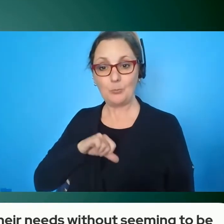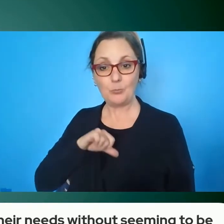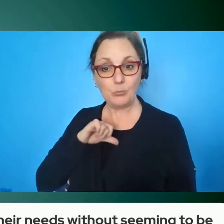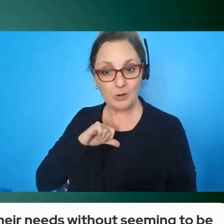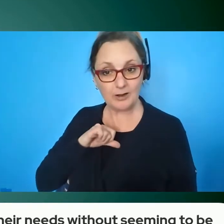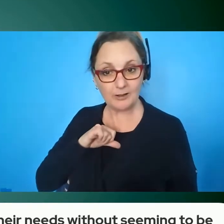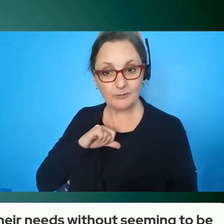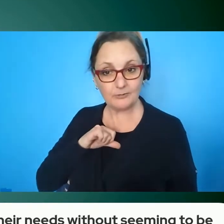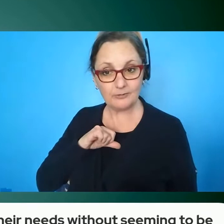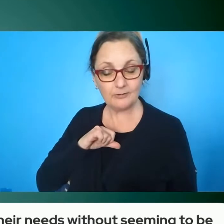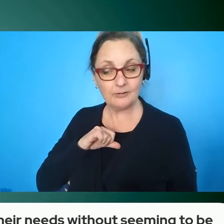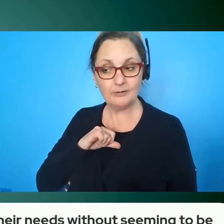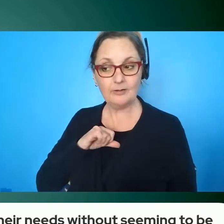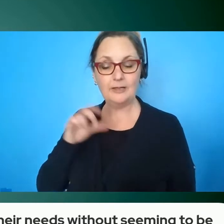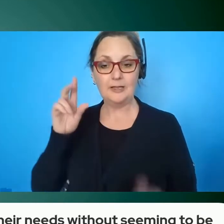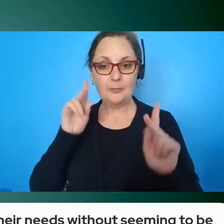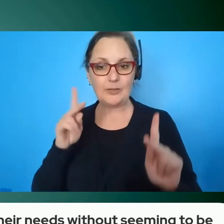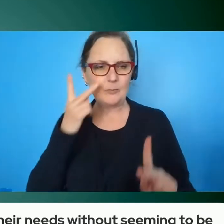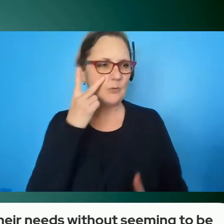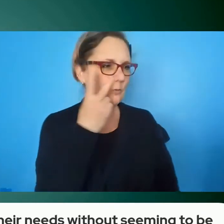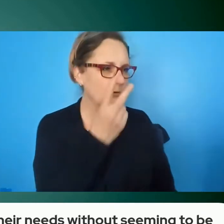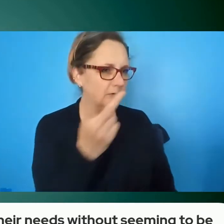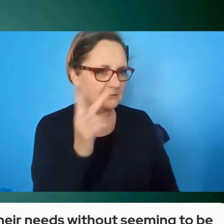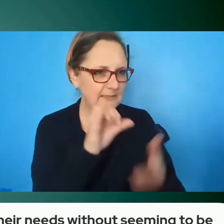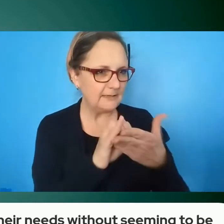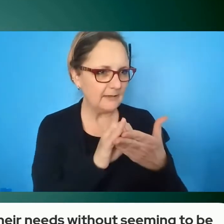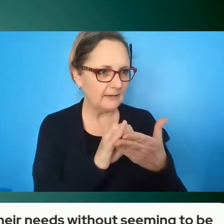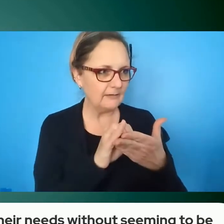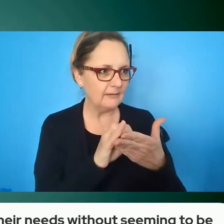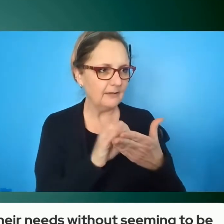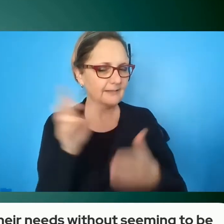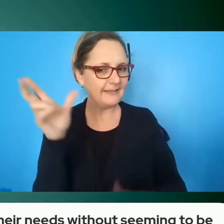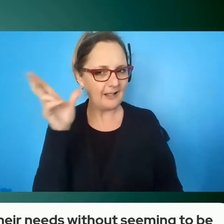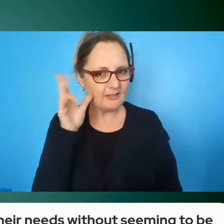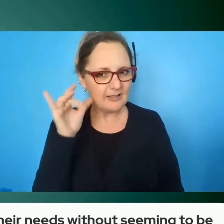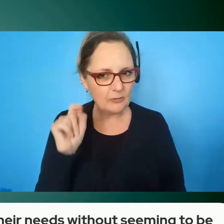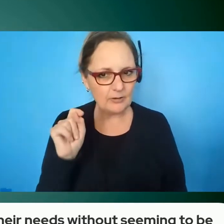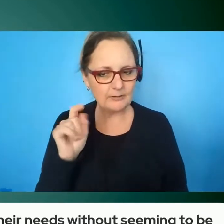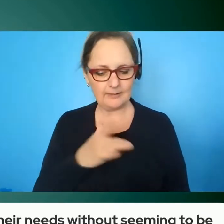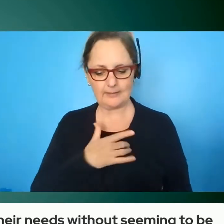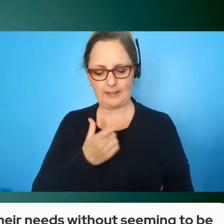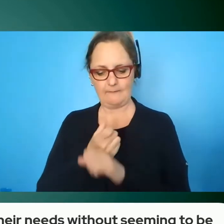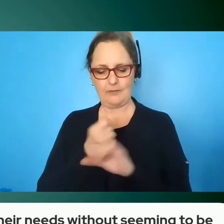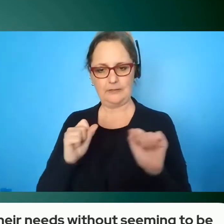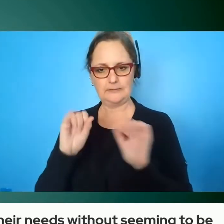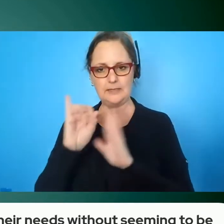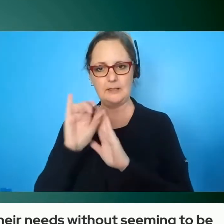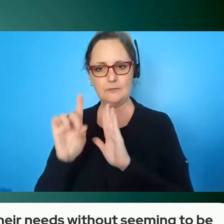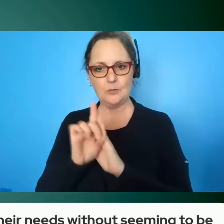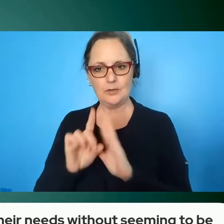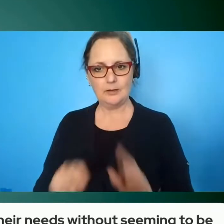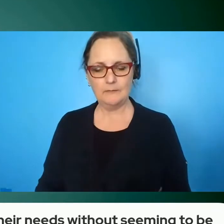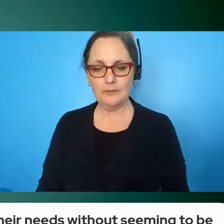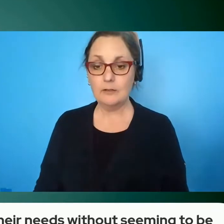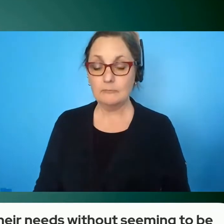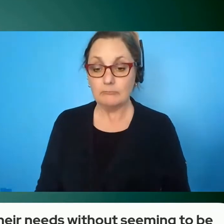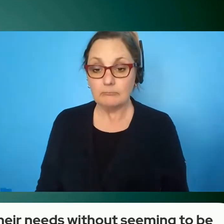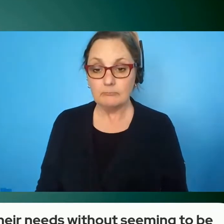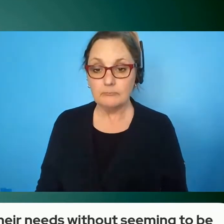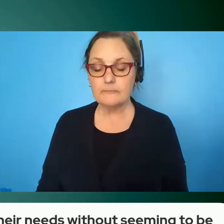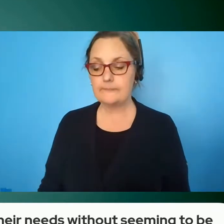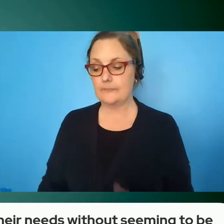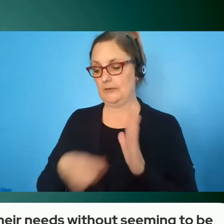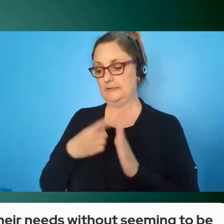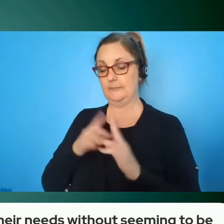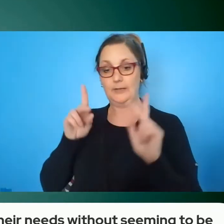doing that is that people will feel safe to identify there will always be times um when an individual